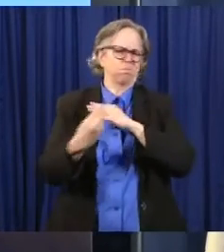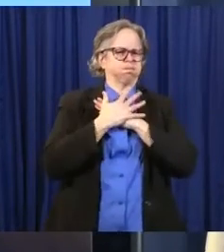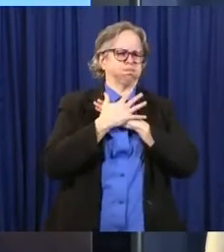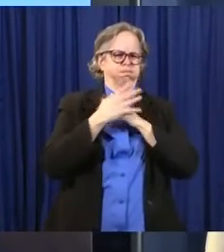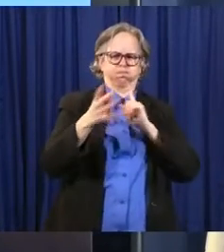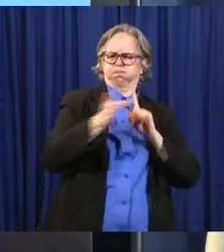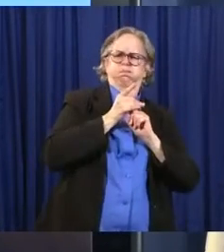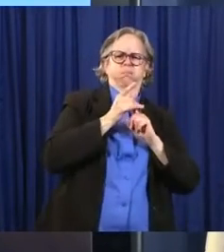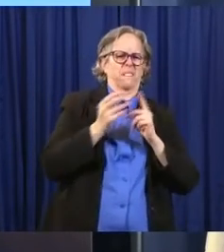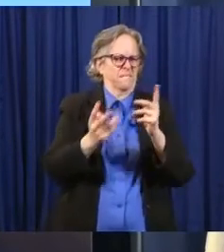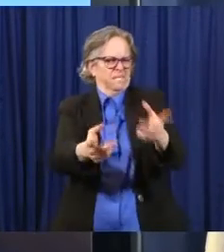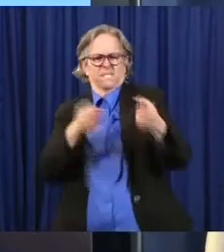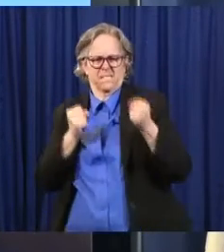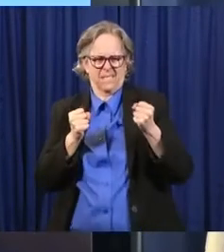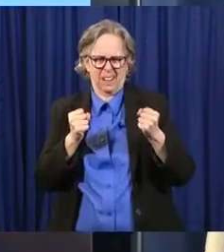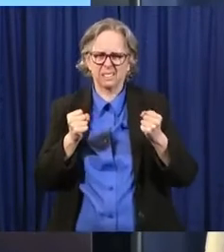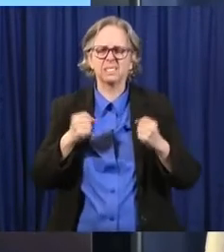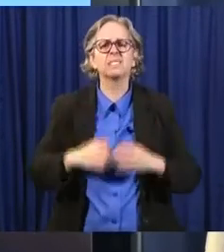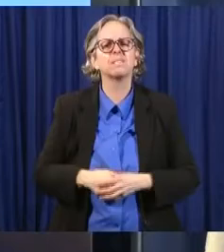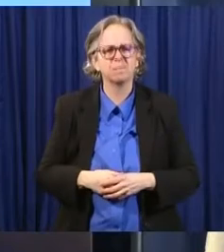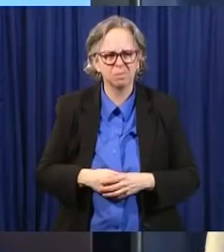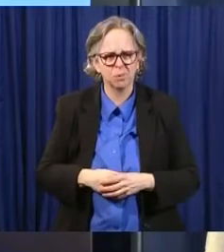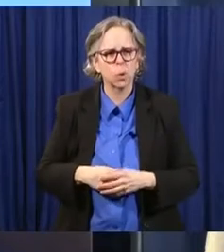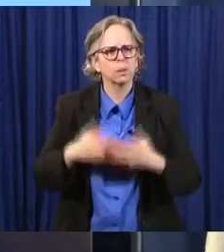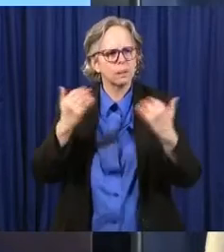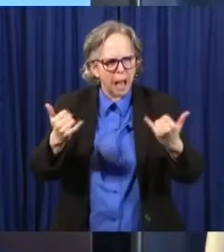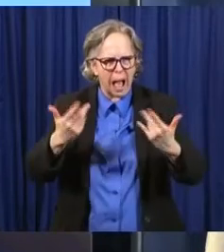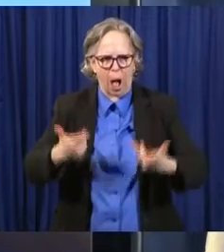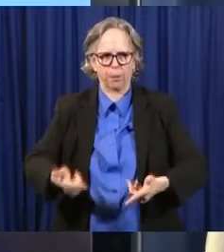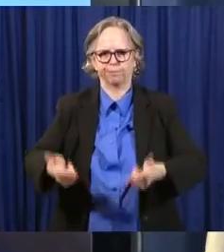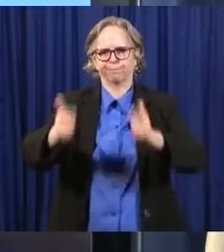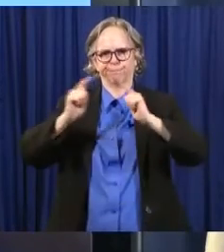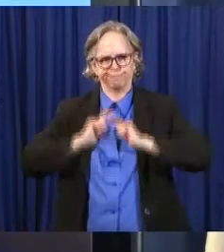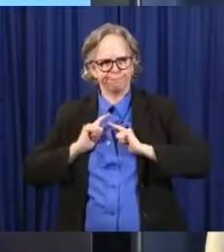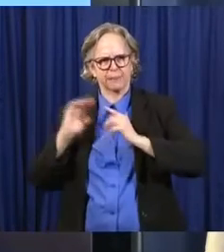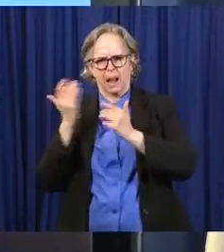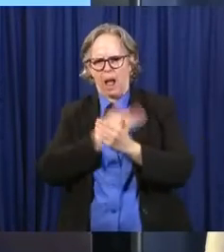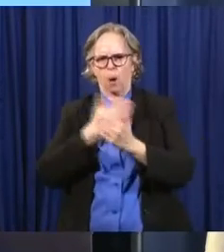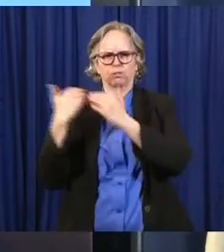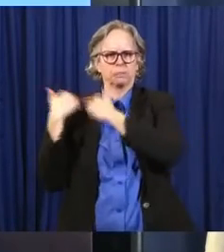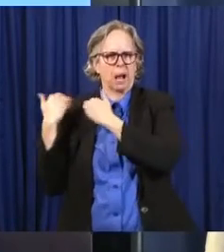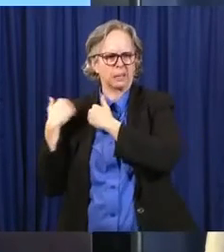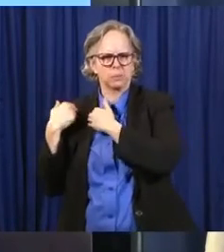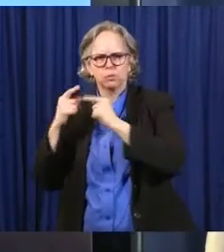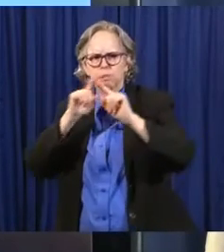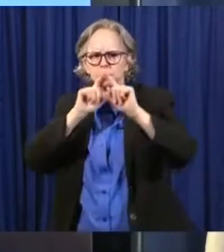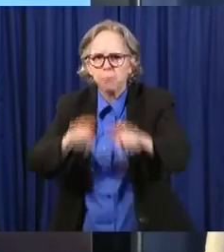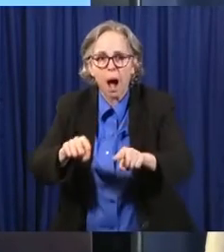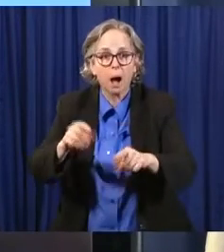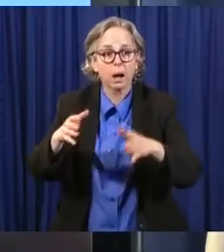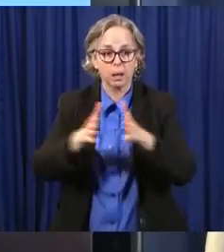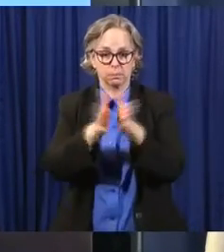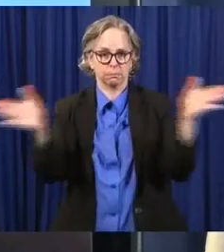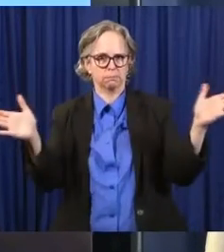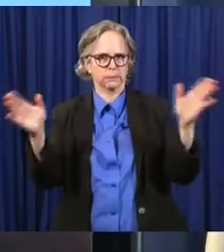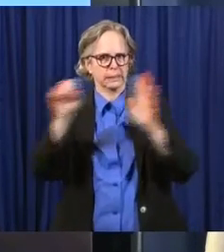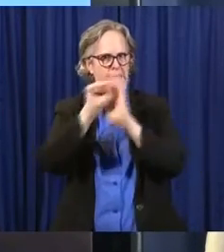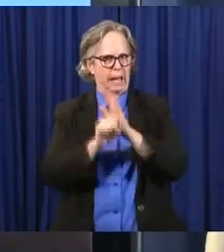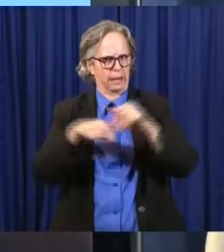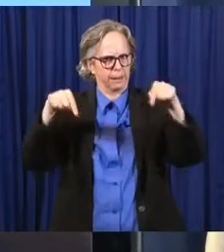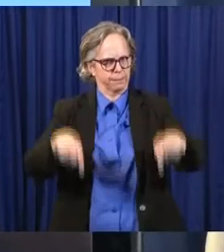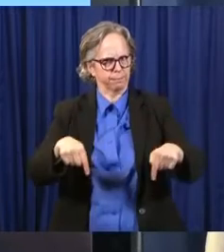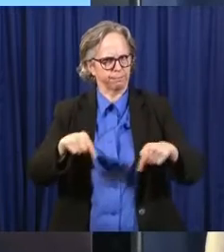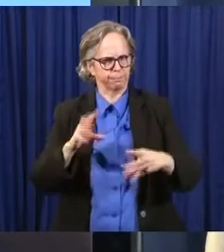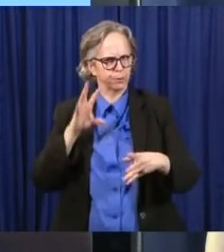So it is incumbent upon us as we respond to this crisis as a state, including our path forward to restart,